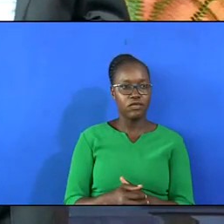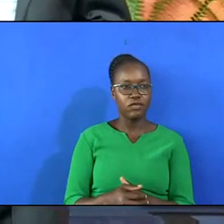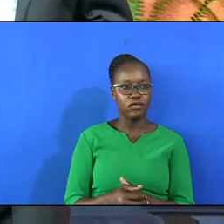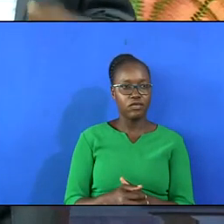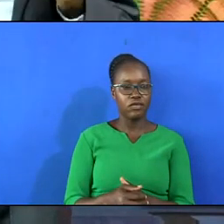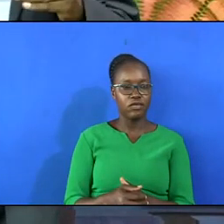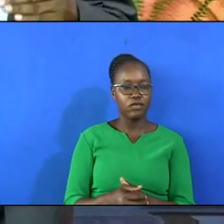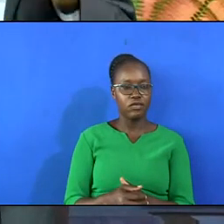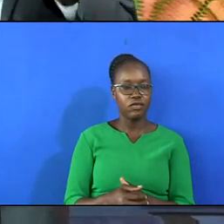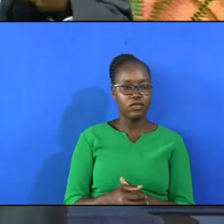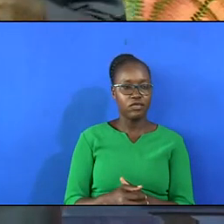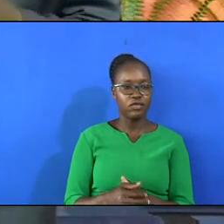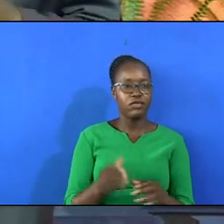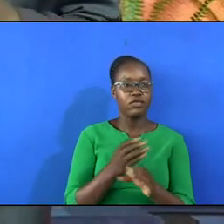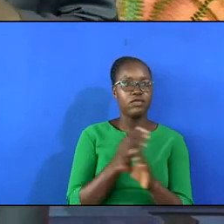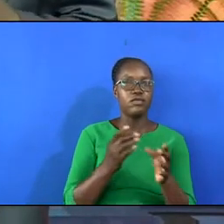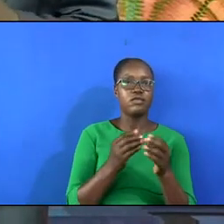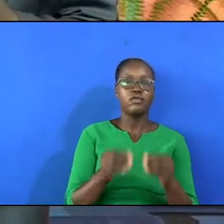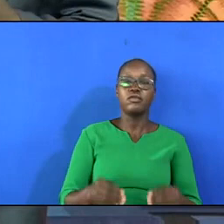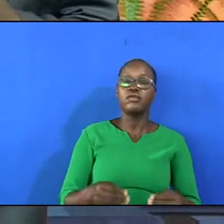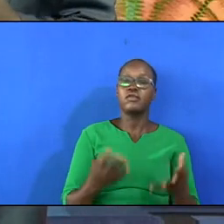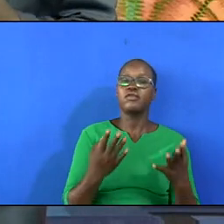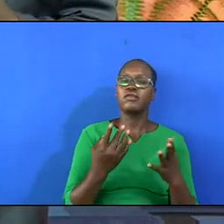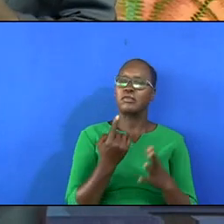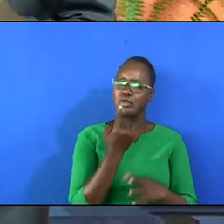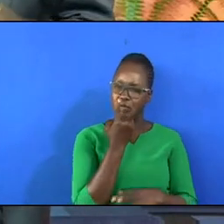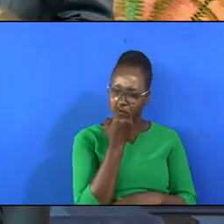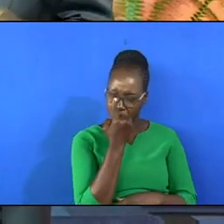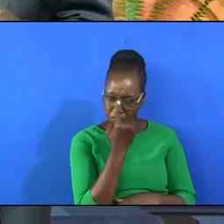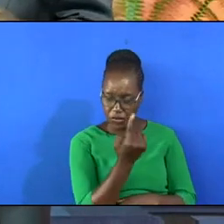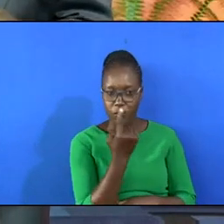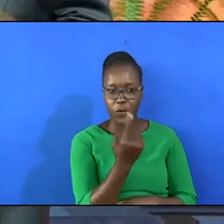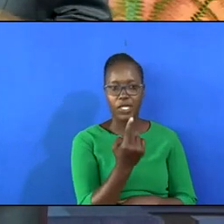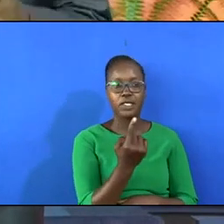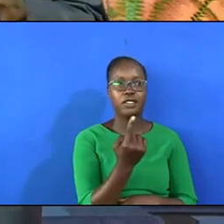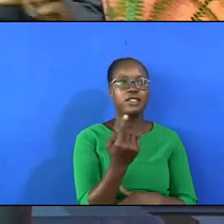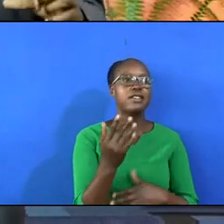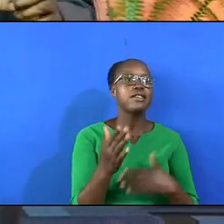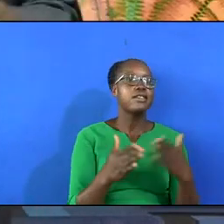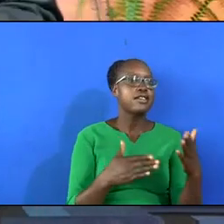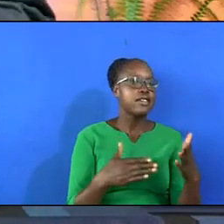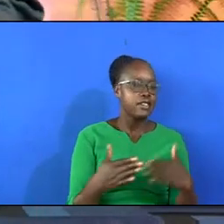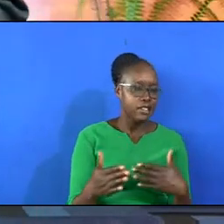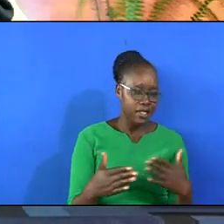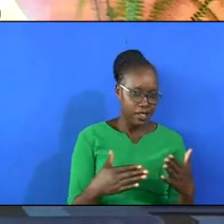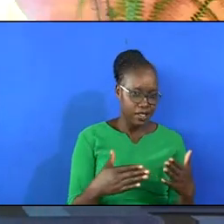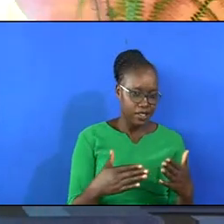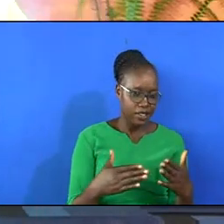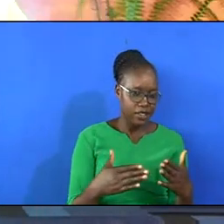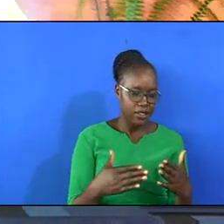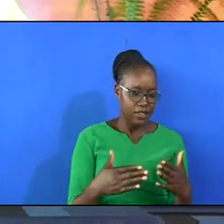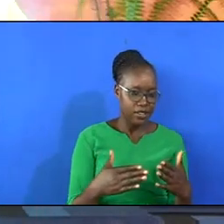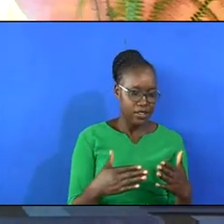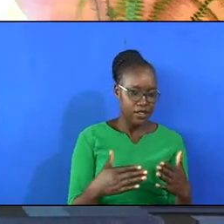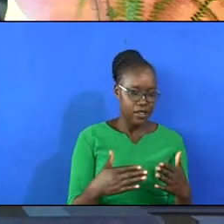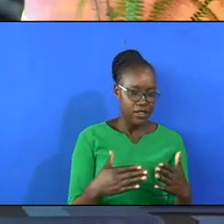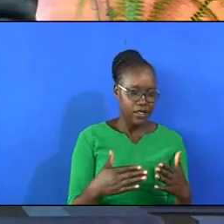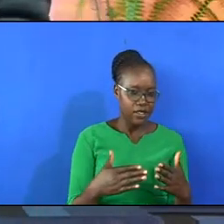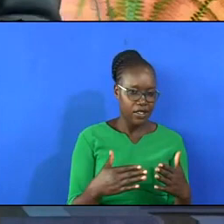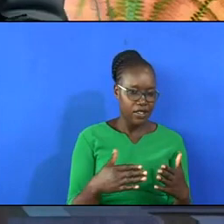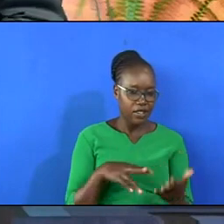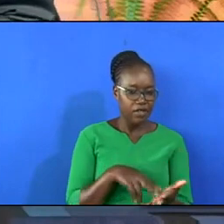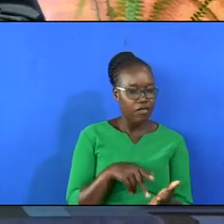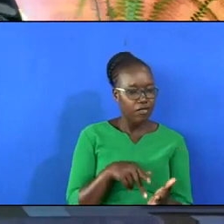And Christ gave one sign. Simeon, Simeon in Greek, it